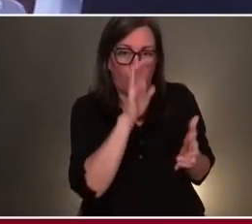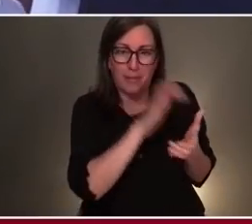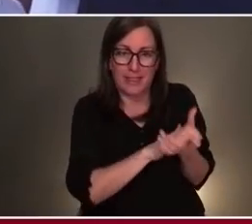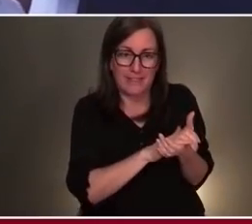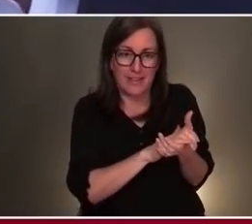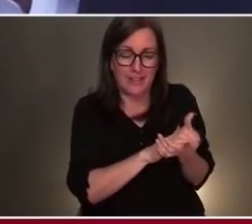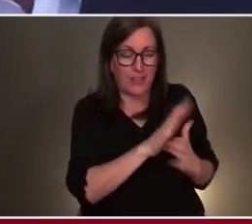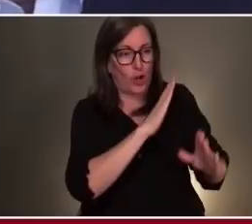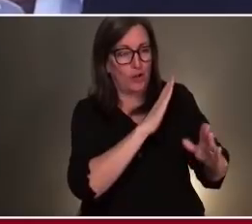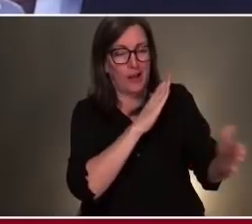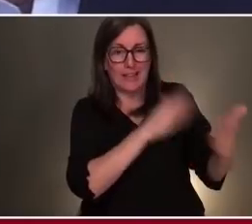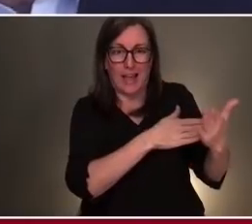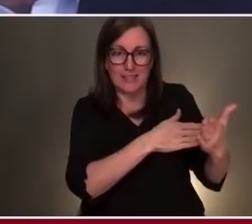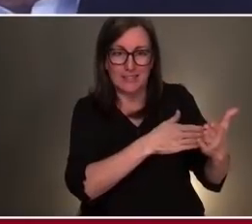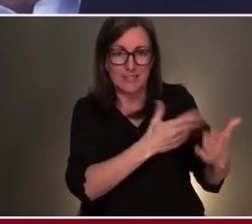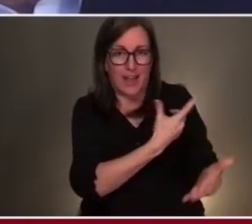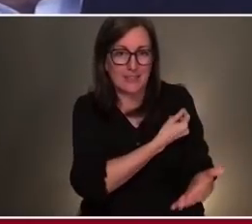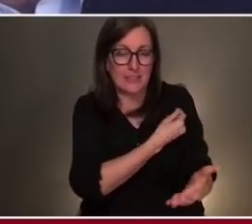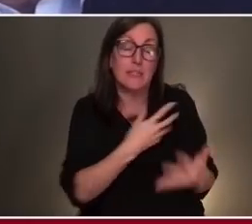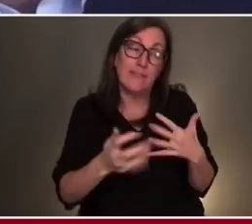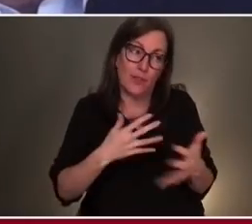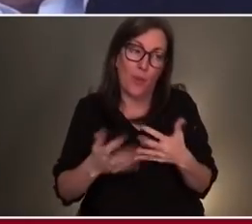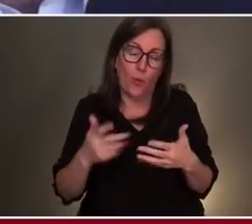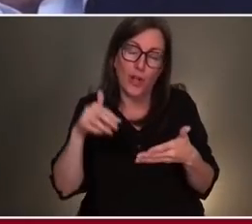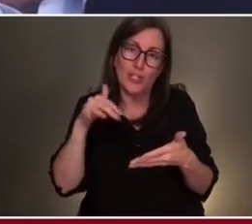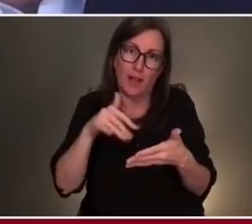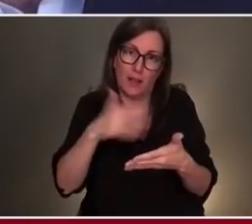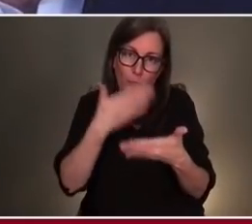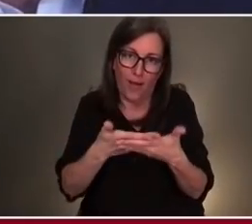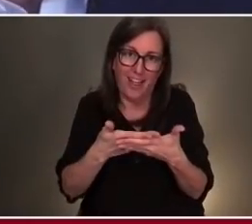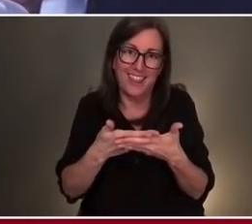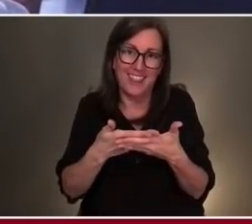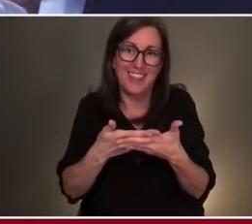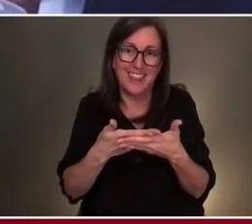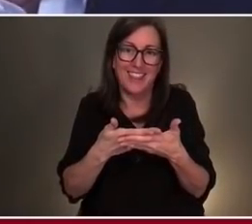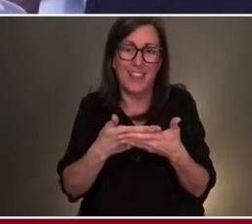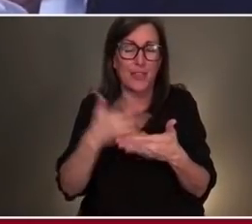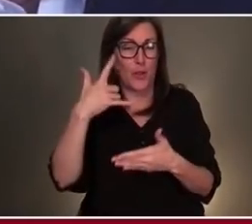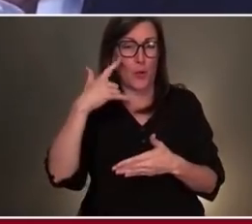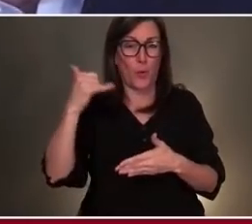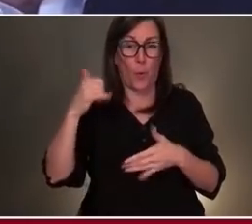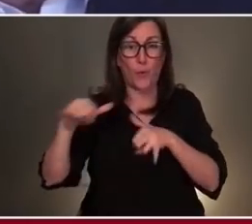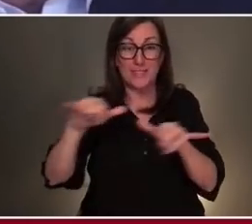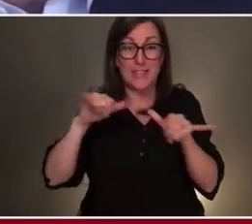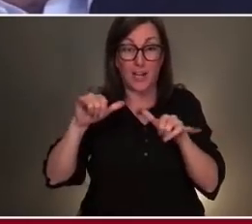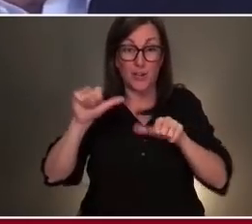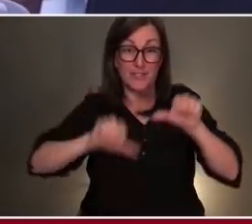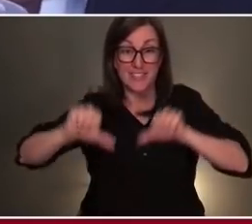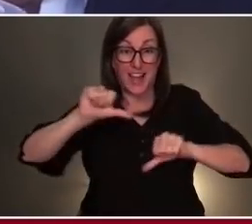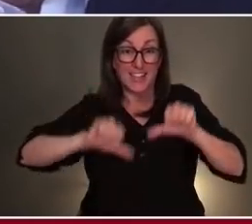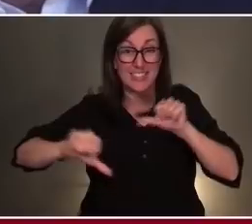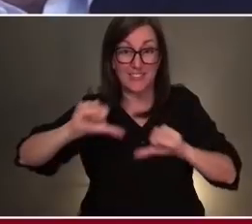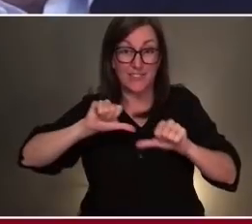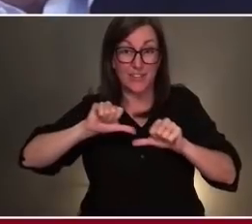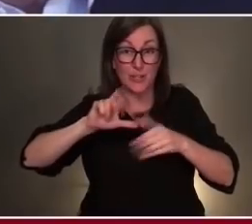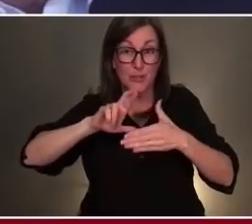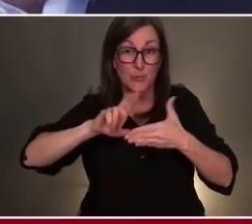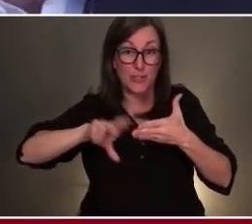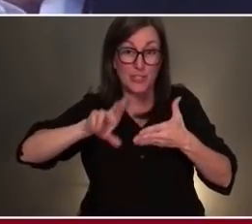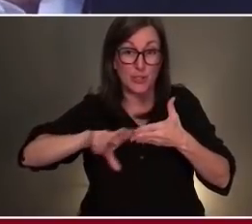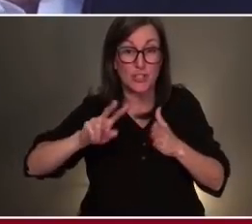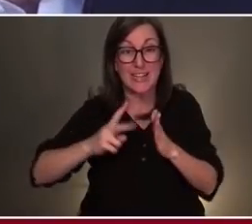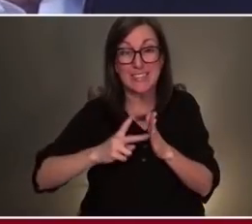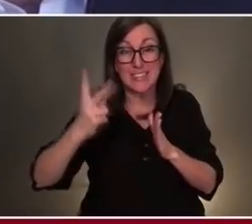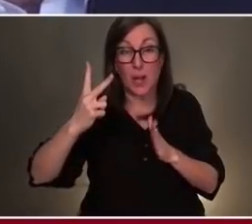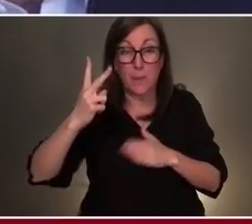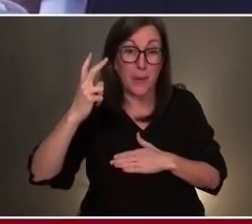vaccines, even though they're so well studied. They're, you know, the gold standard of scientific research is what we call a double-blind placebo